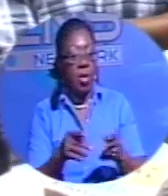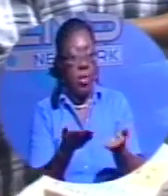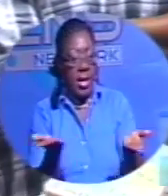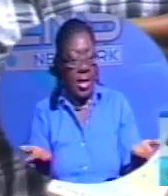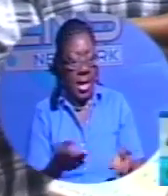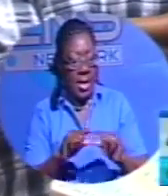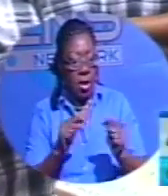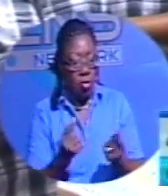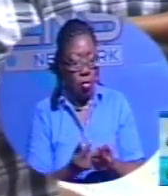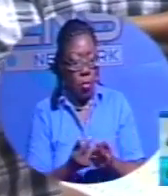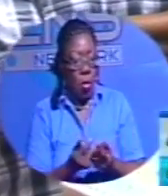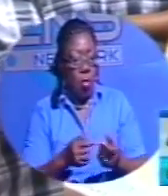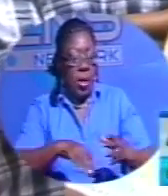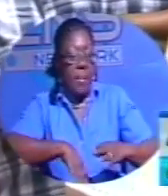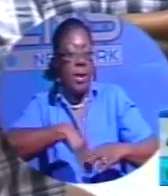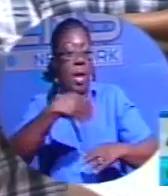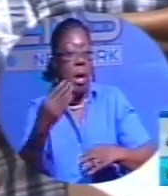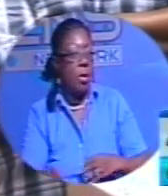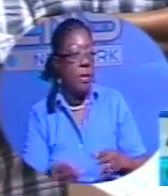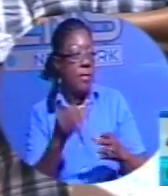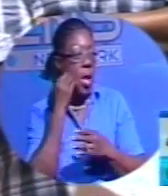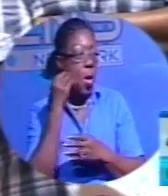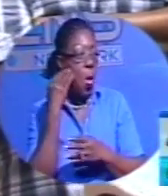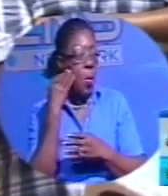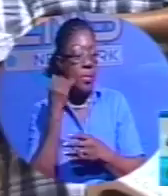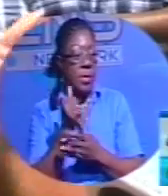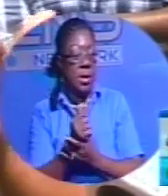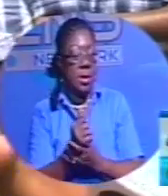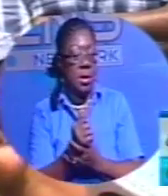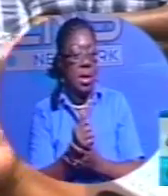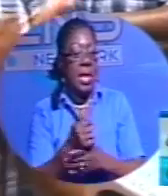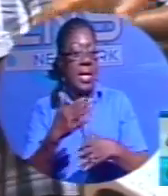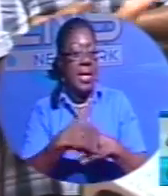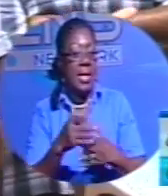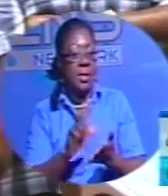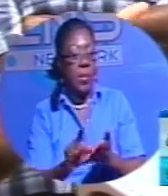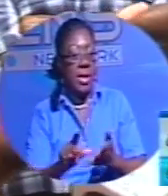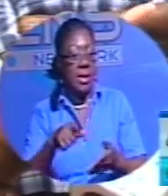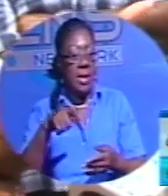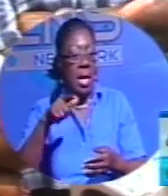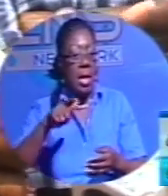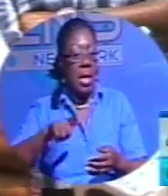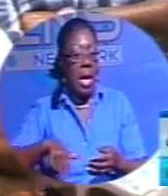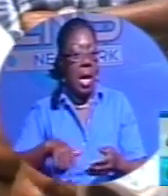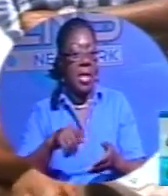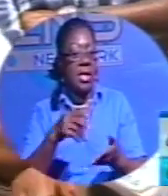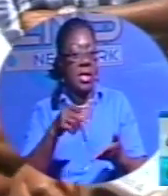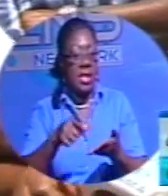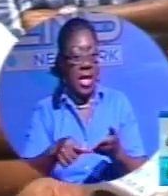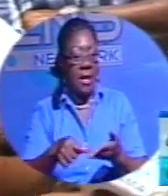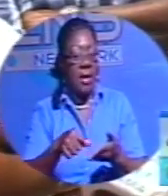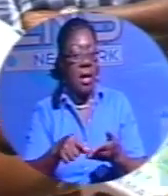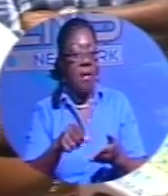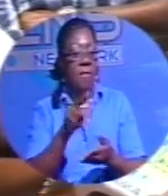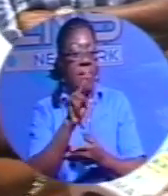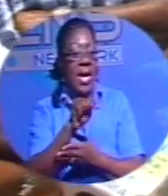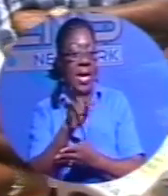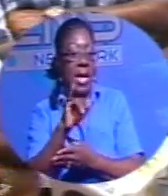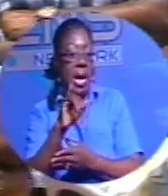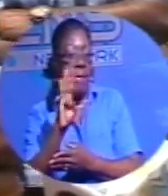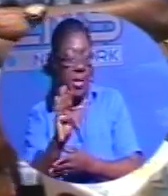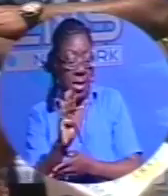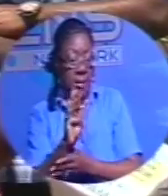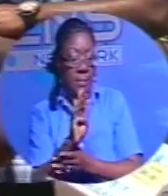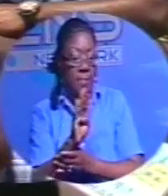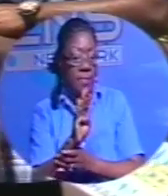would go and put out of their homes. Where are they going to go? Next week is our last check from National Insurance, and that's only half of what we were getting. If you